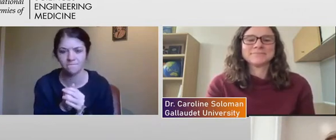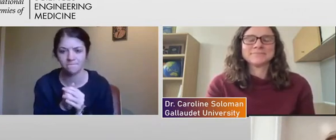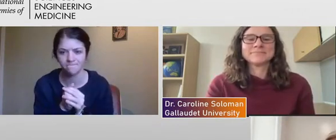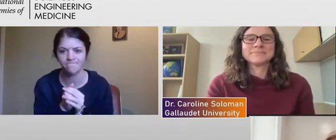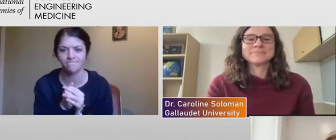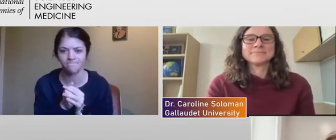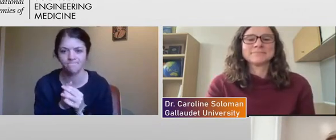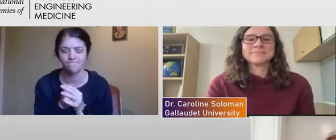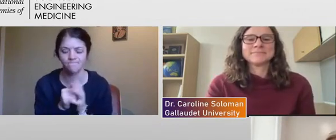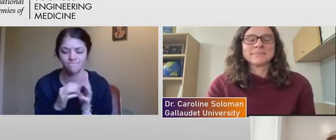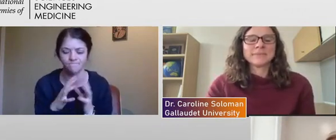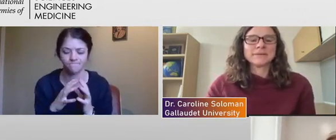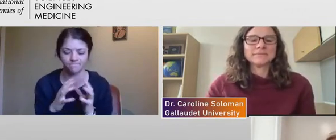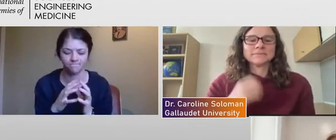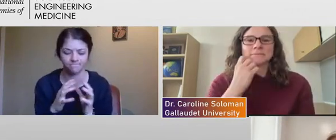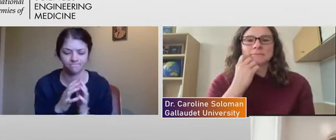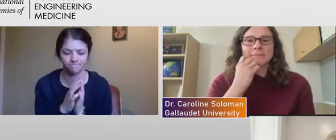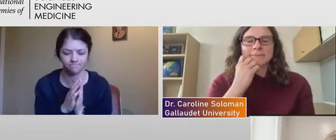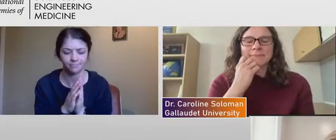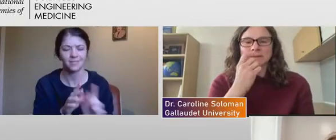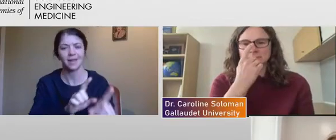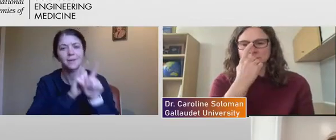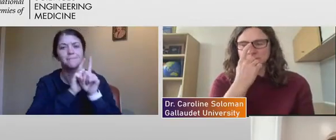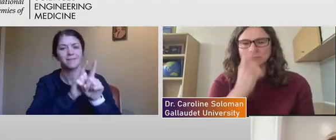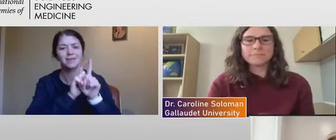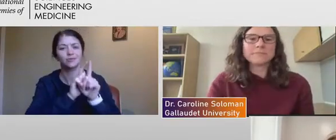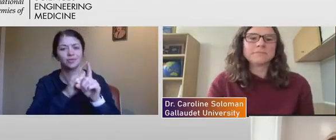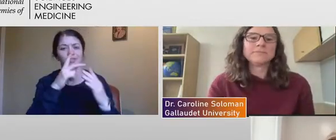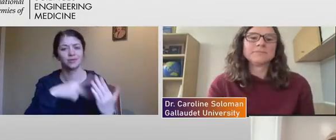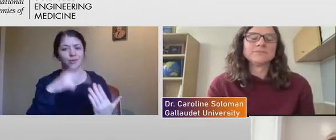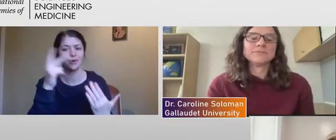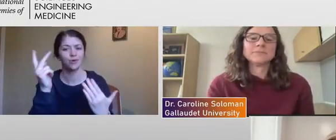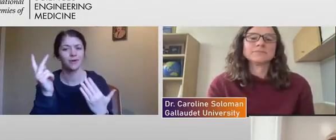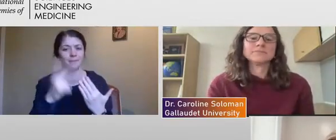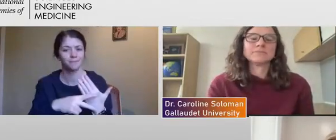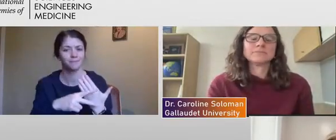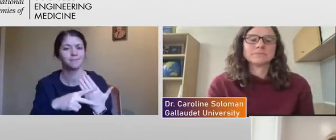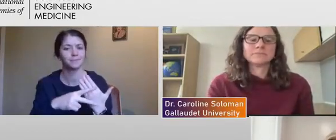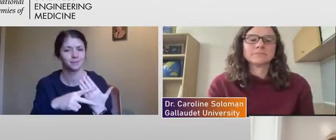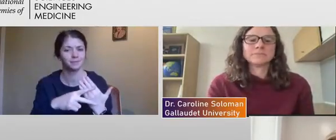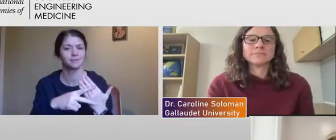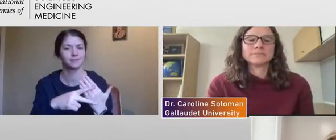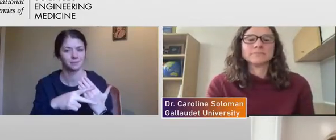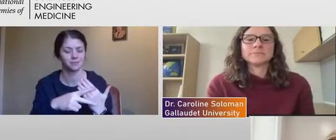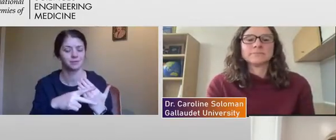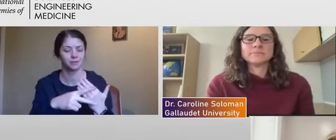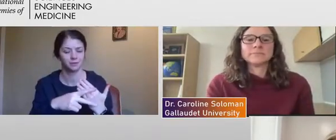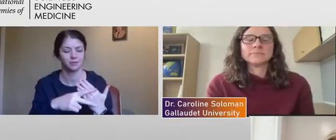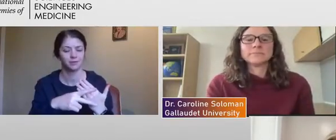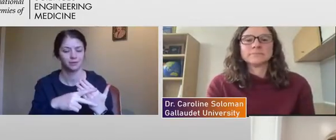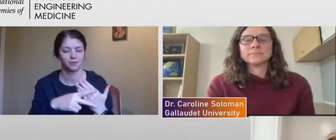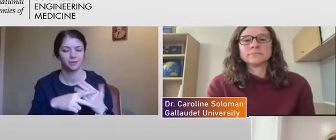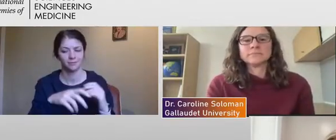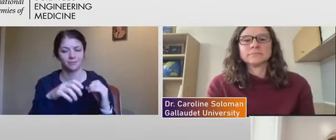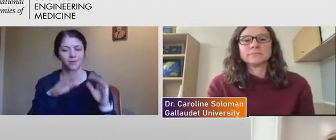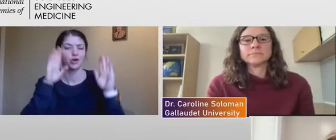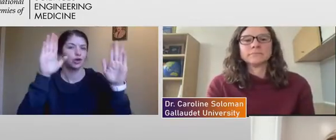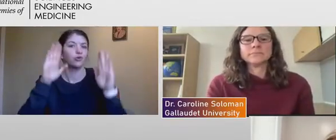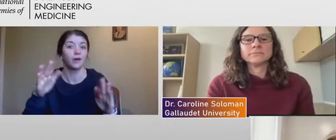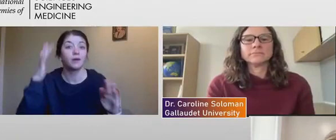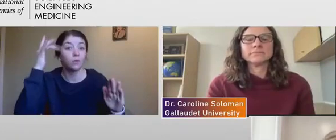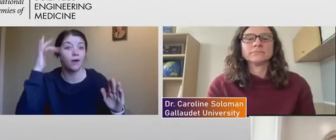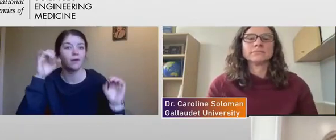what I, I think mentorship programs are really great, um, because they can connect people, students with disabilities